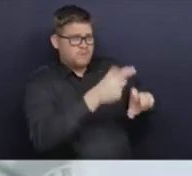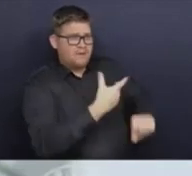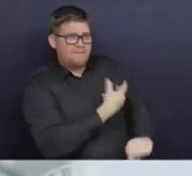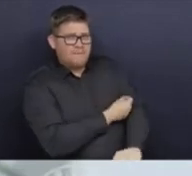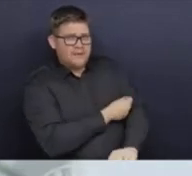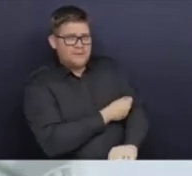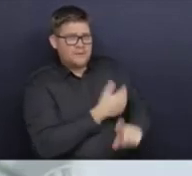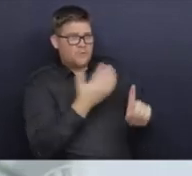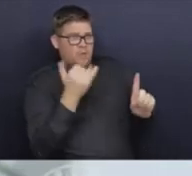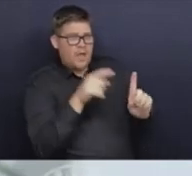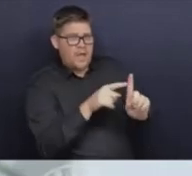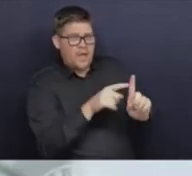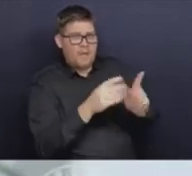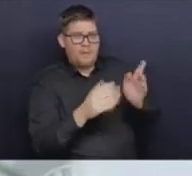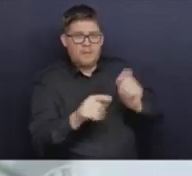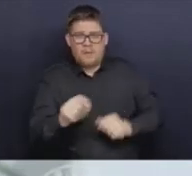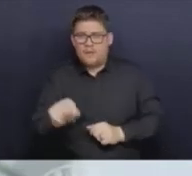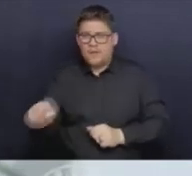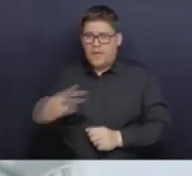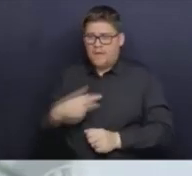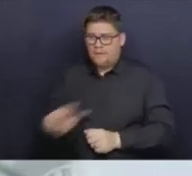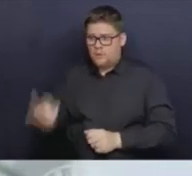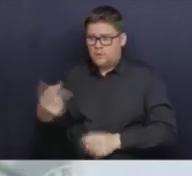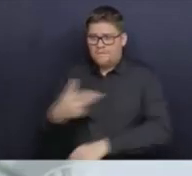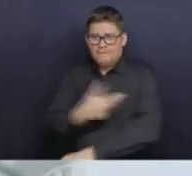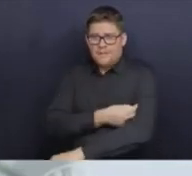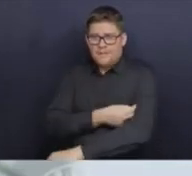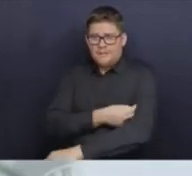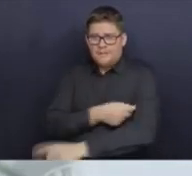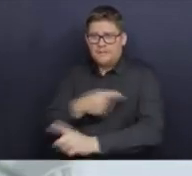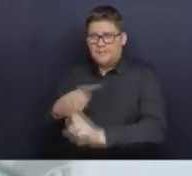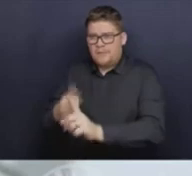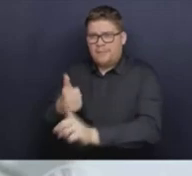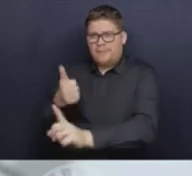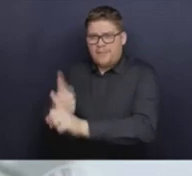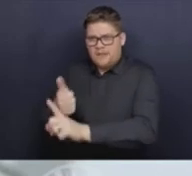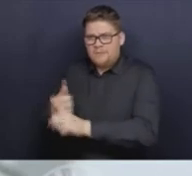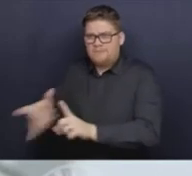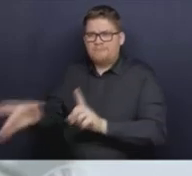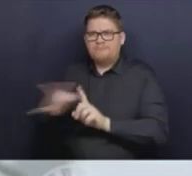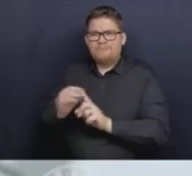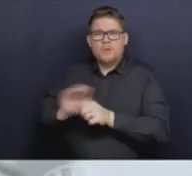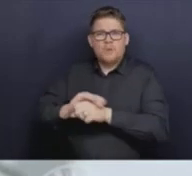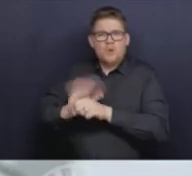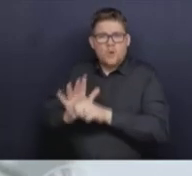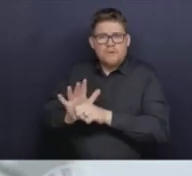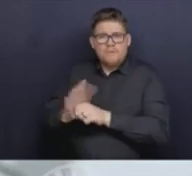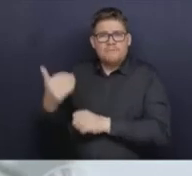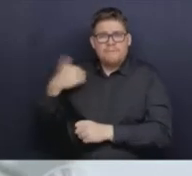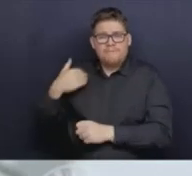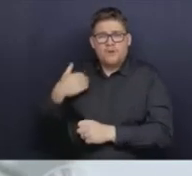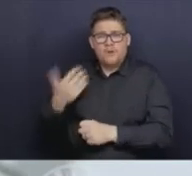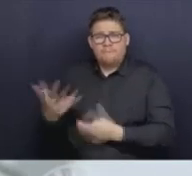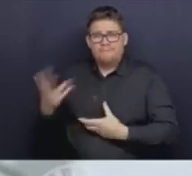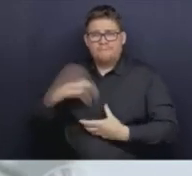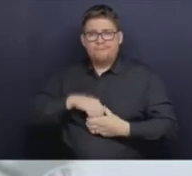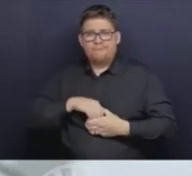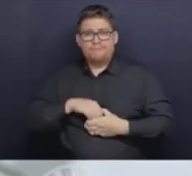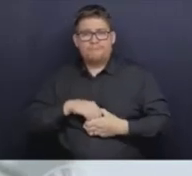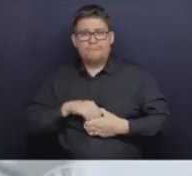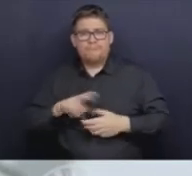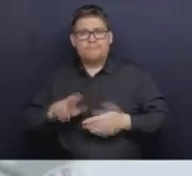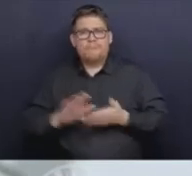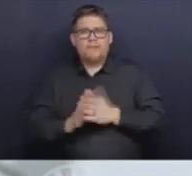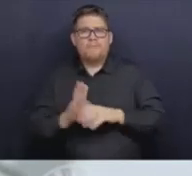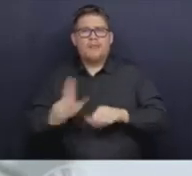their primary series, they've had an infection, that gives them some hybrid immunity. And we know that now we're learning as we go along that that gives some